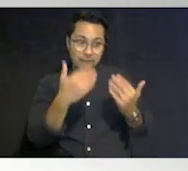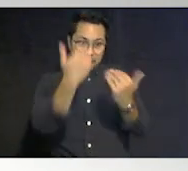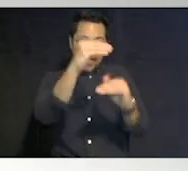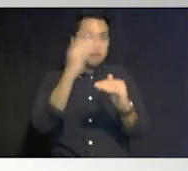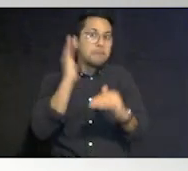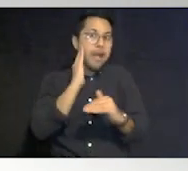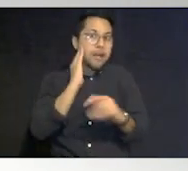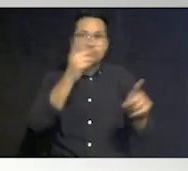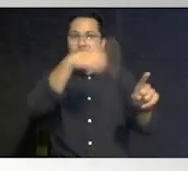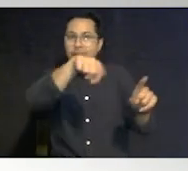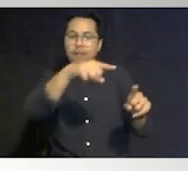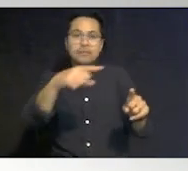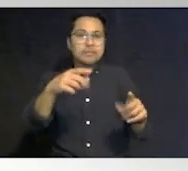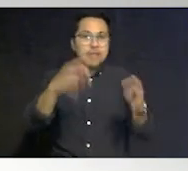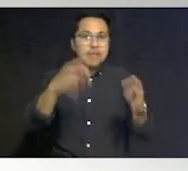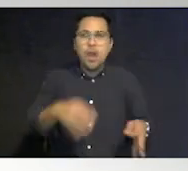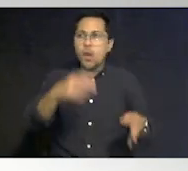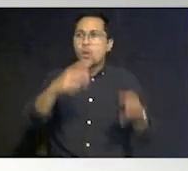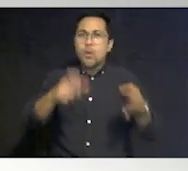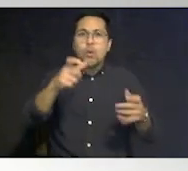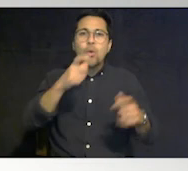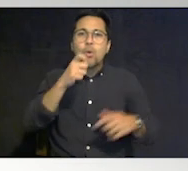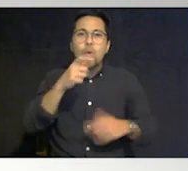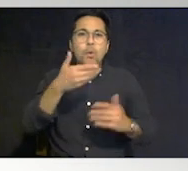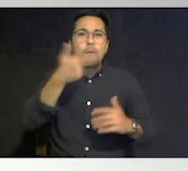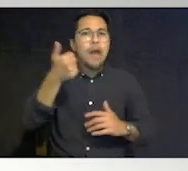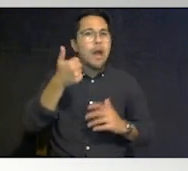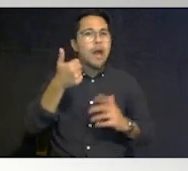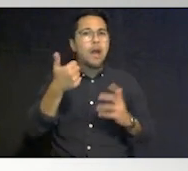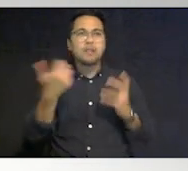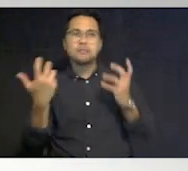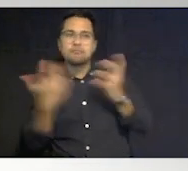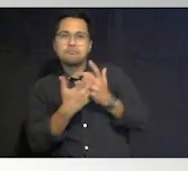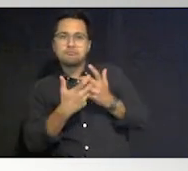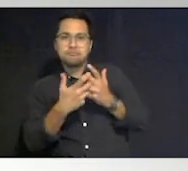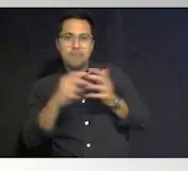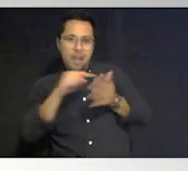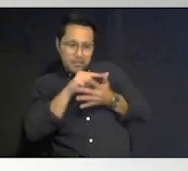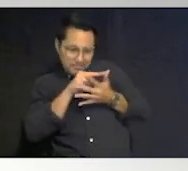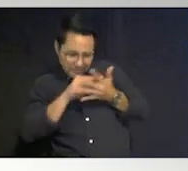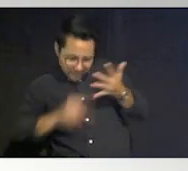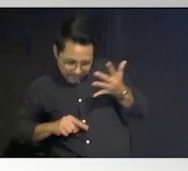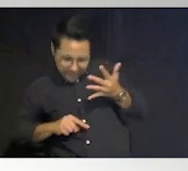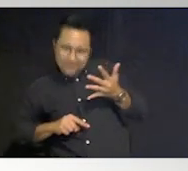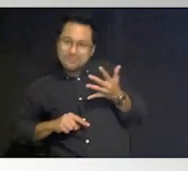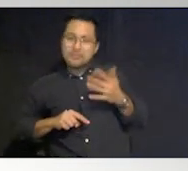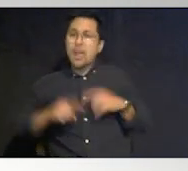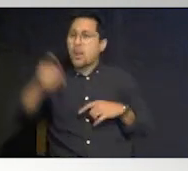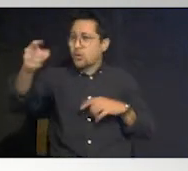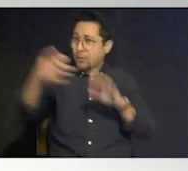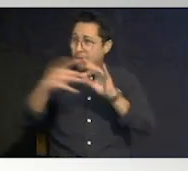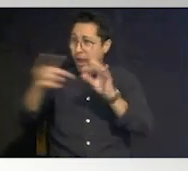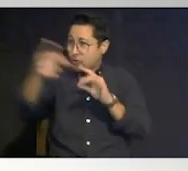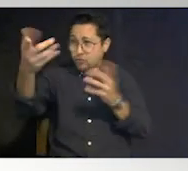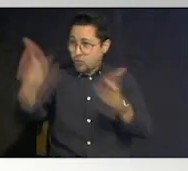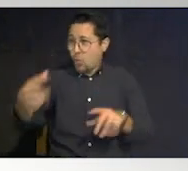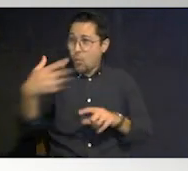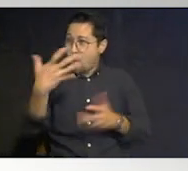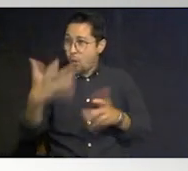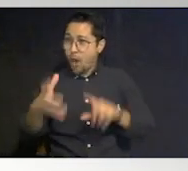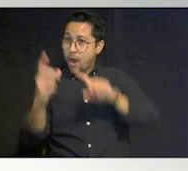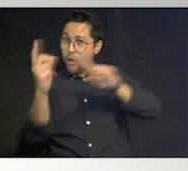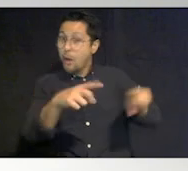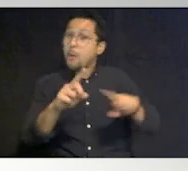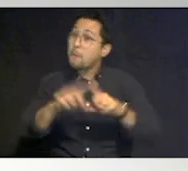who is who's best going to meet the criteria to access that special needs shelter and you mentioned you didn't want to go so if you can